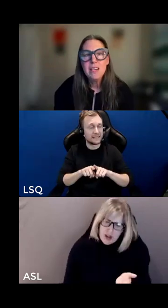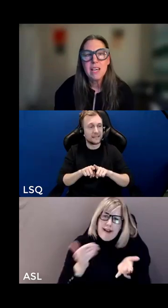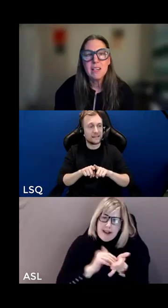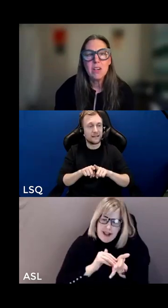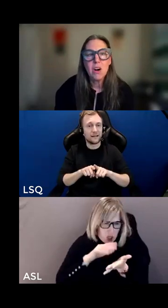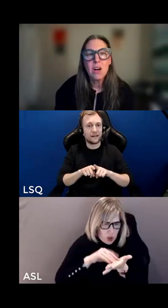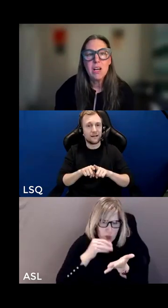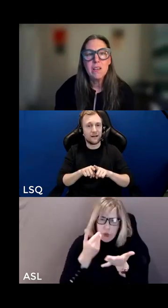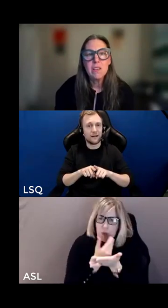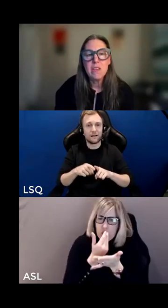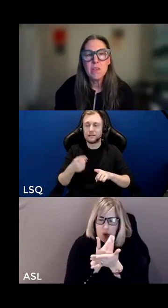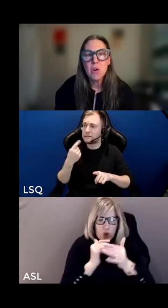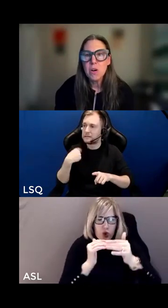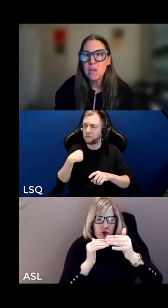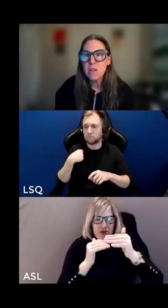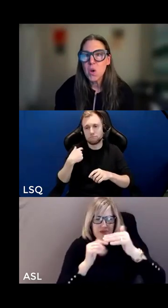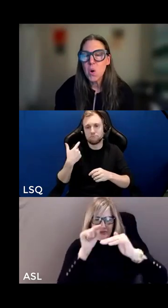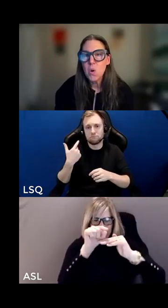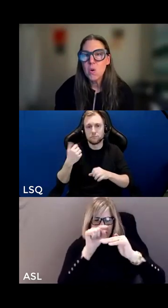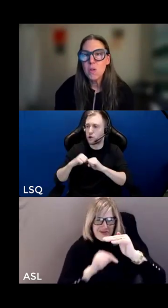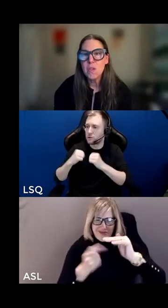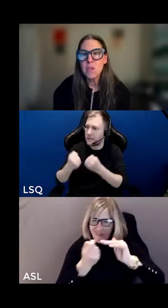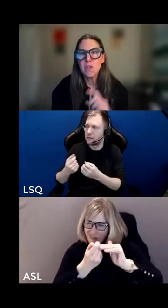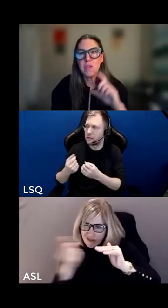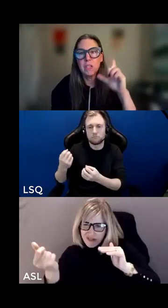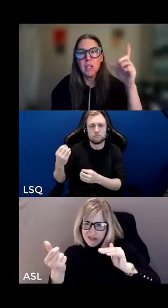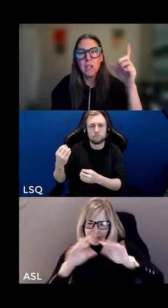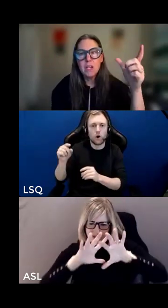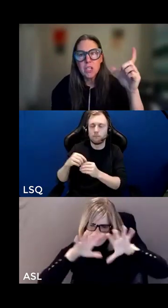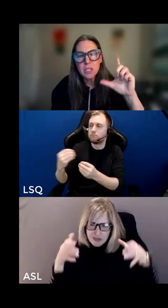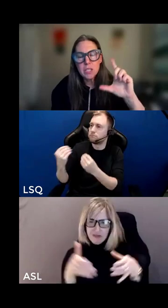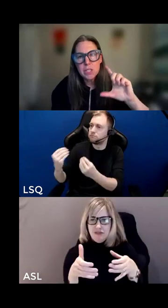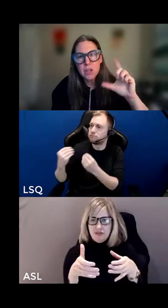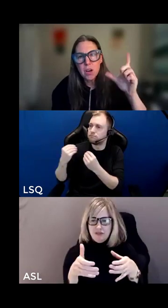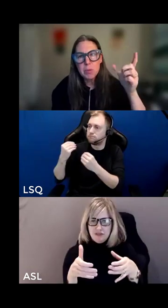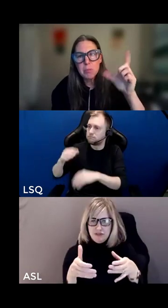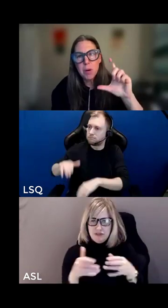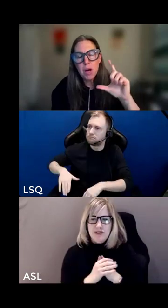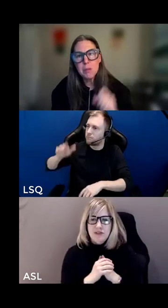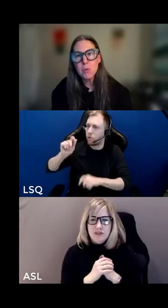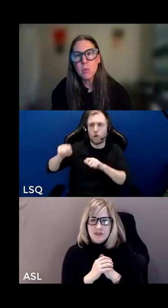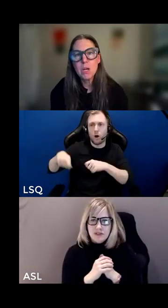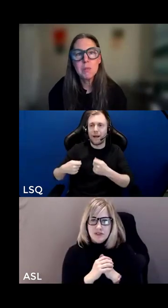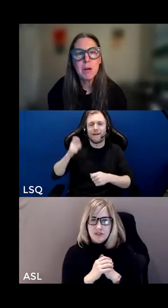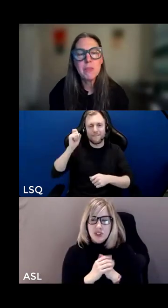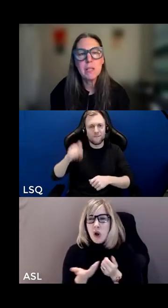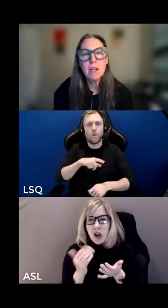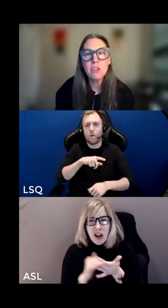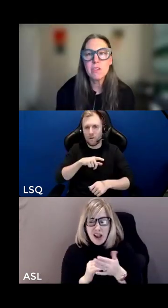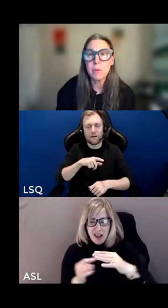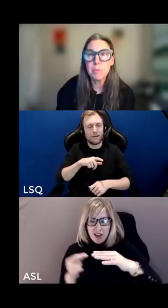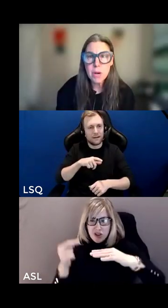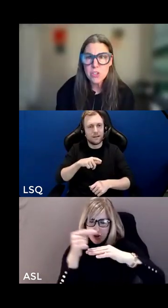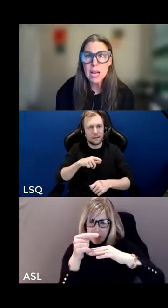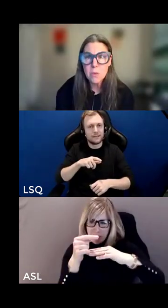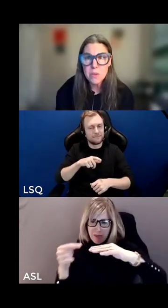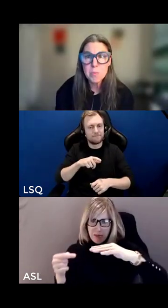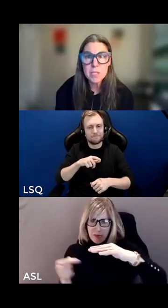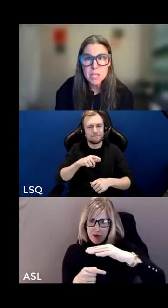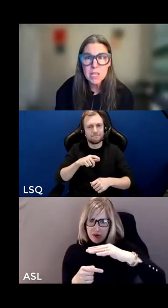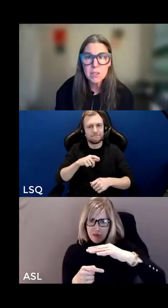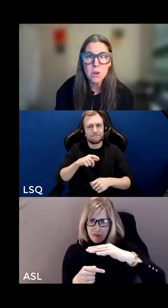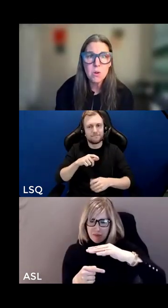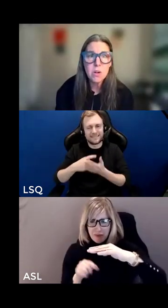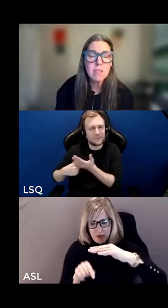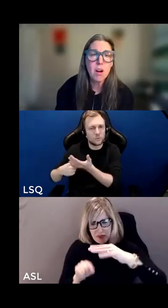on and on these coins go the logic of the top and bottom work but the logics of oppression how